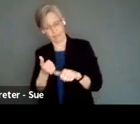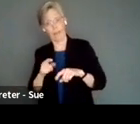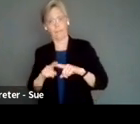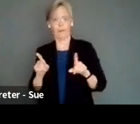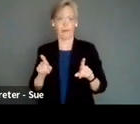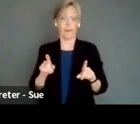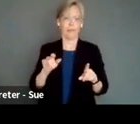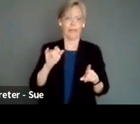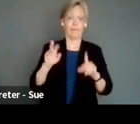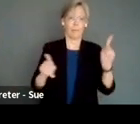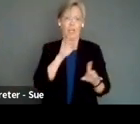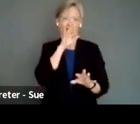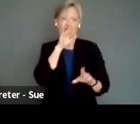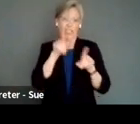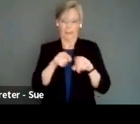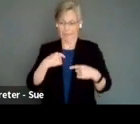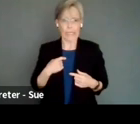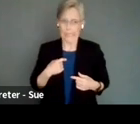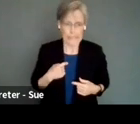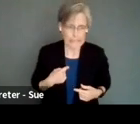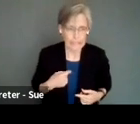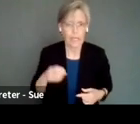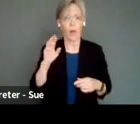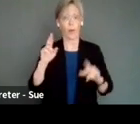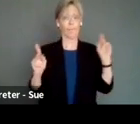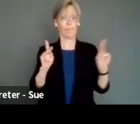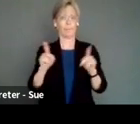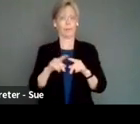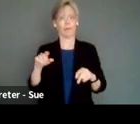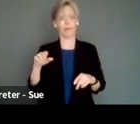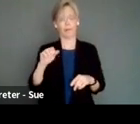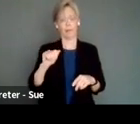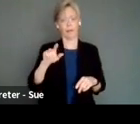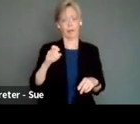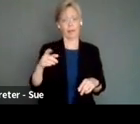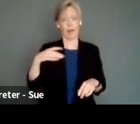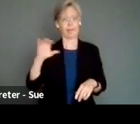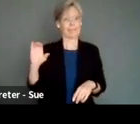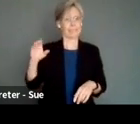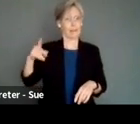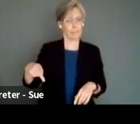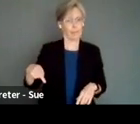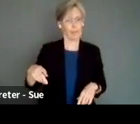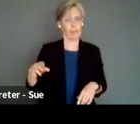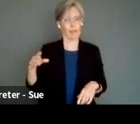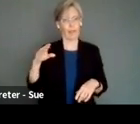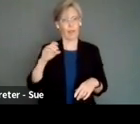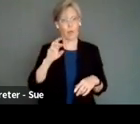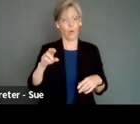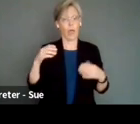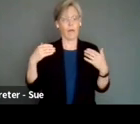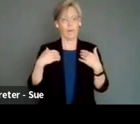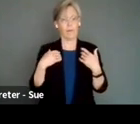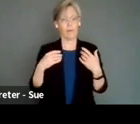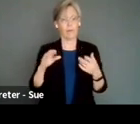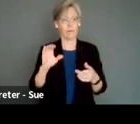with people who speak as quickly as I do. Or people, for example, like my colleague, Alan Shane, who has cerebral palsy, and has dysarthria, or quote